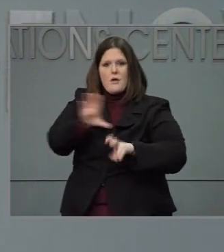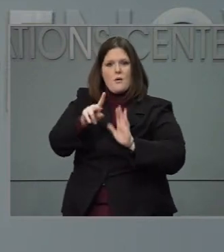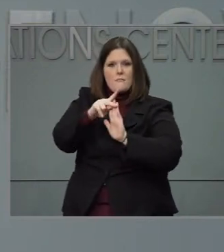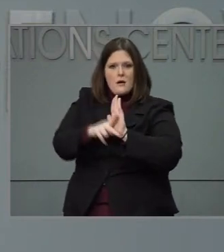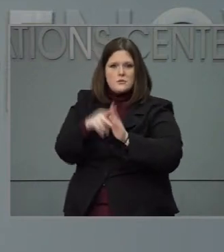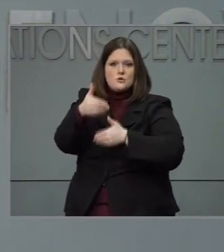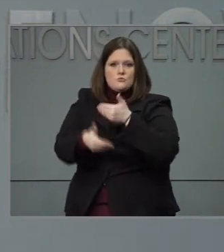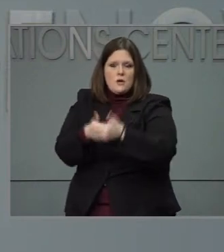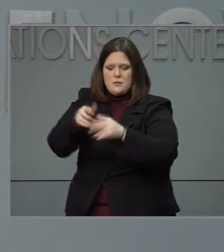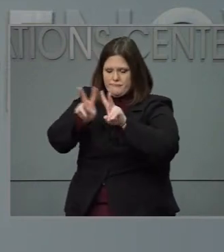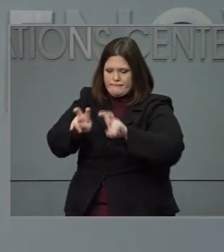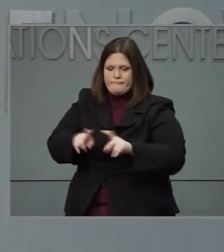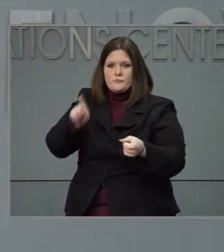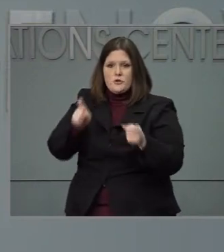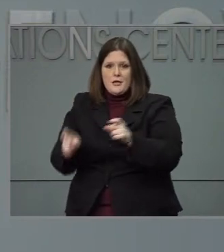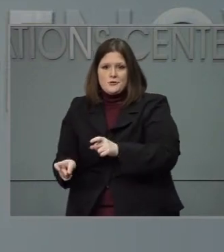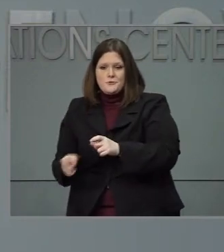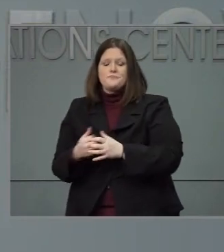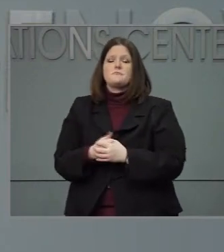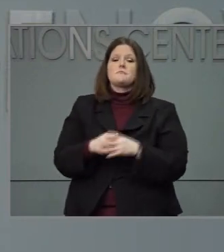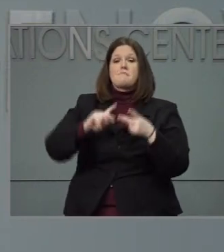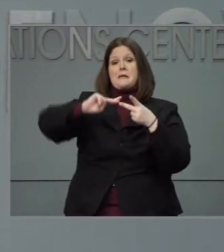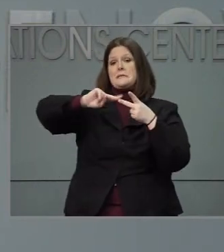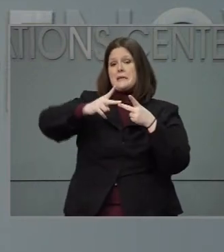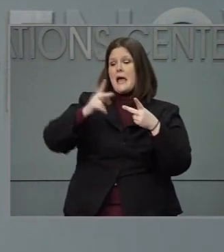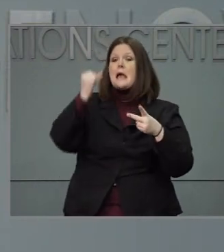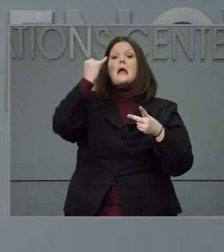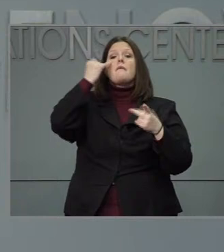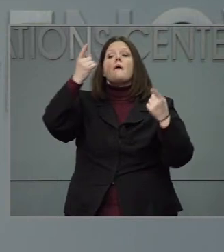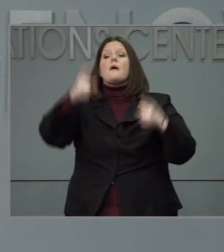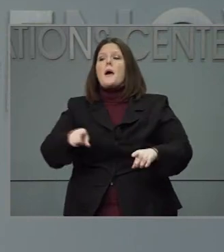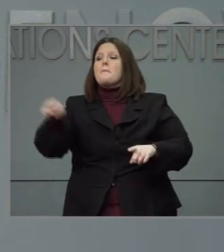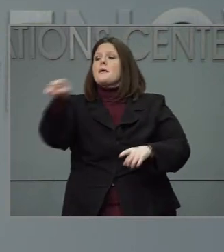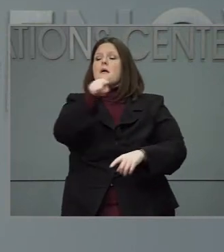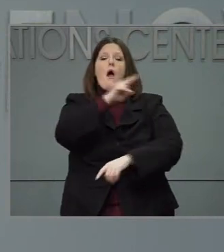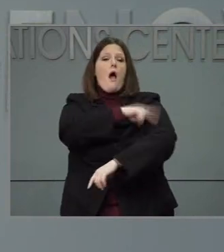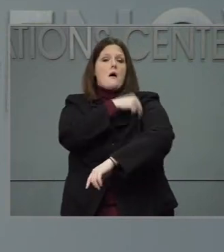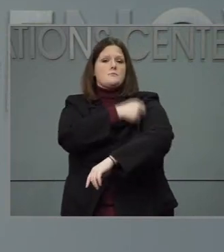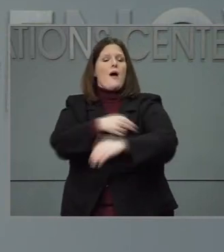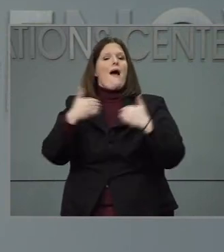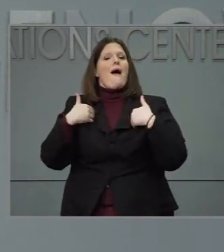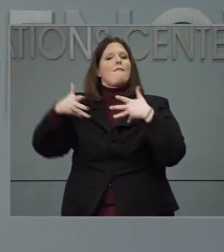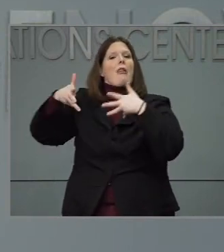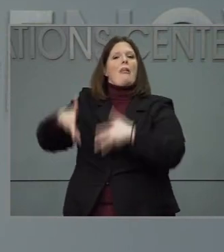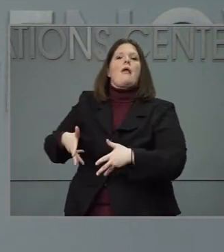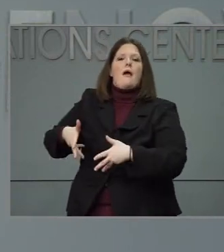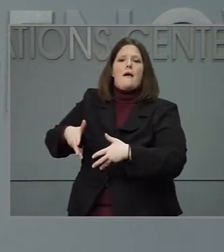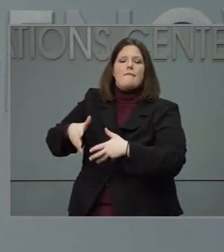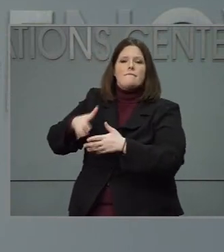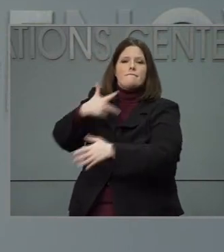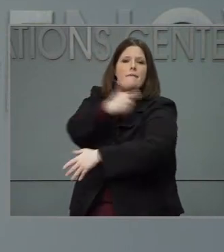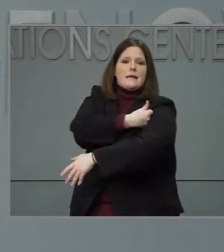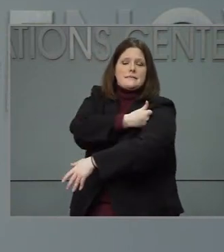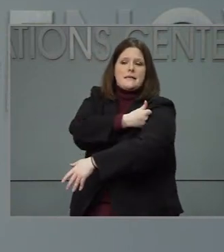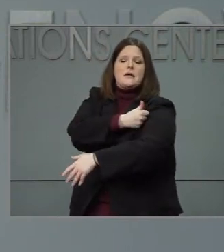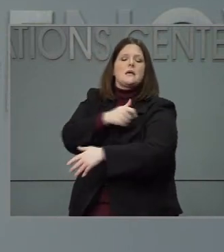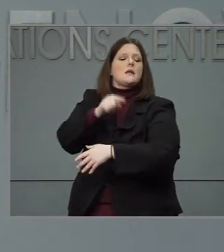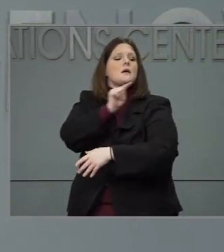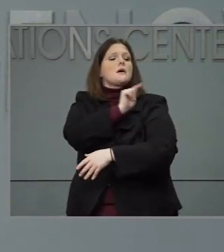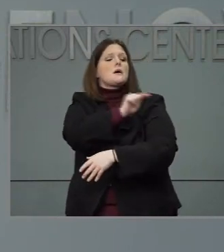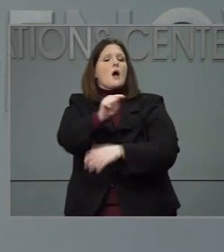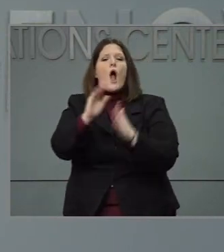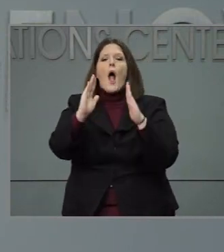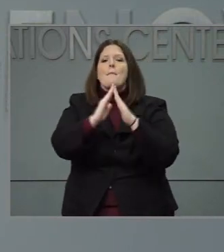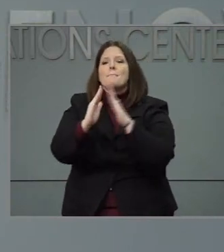have extra doses to also be vaccinating community-based providers that may not be affiliated with them, but are